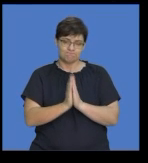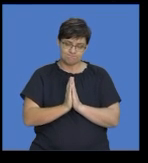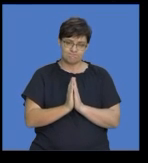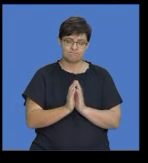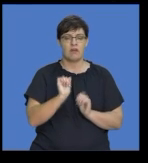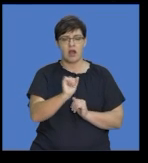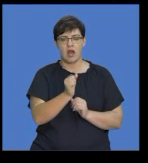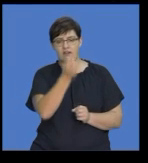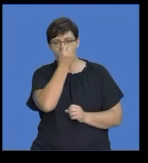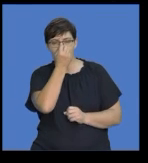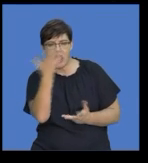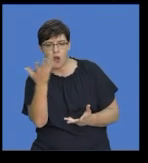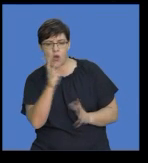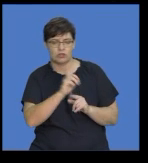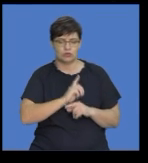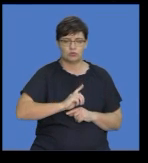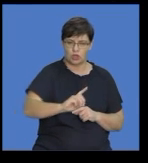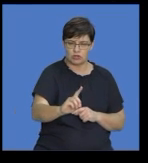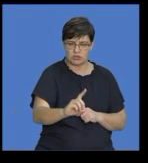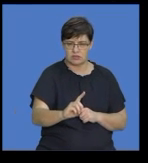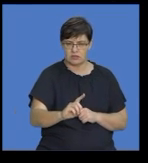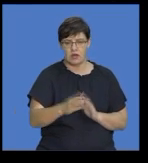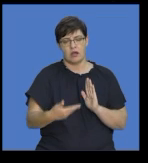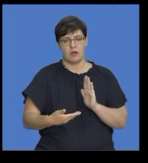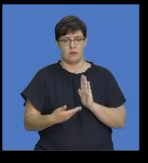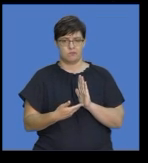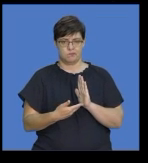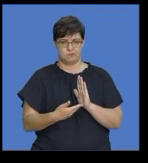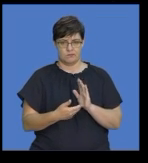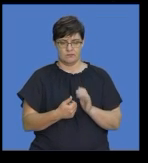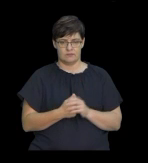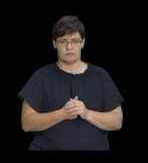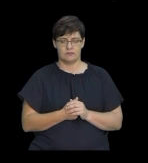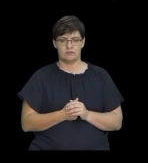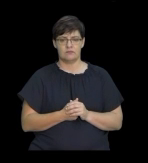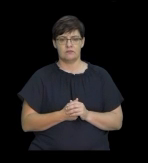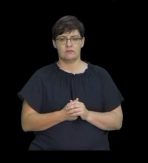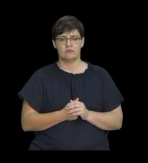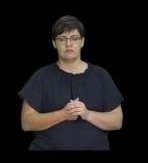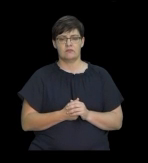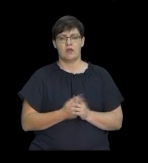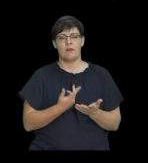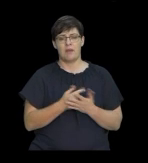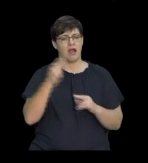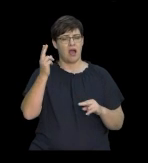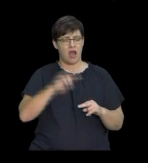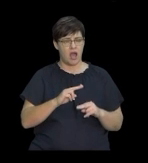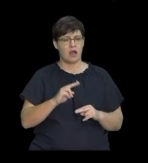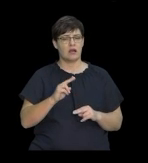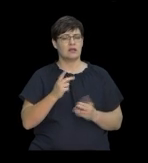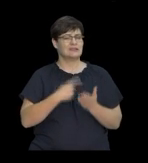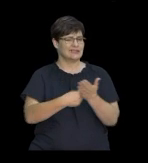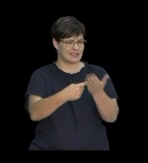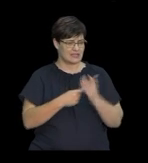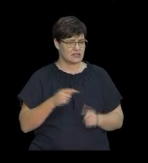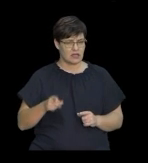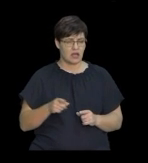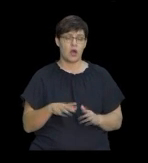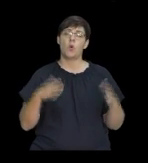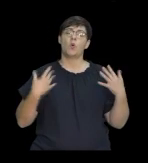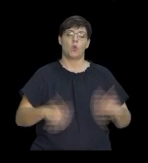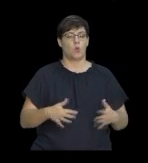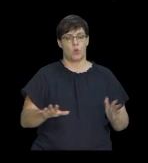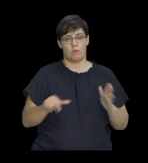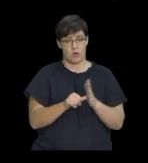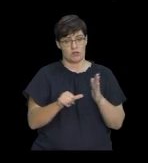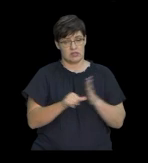flowers or donations also need to be included. Now, I'm just going to very quickly speak about this. It's very, very important